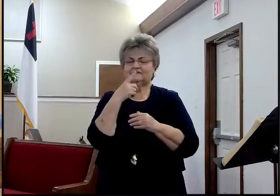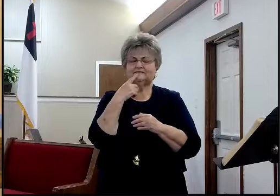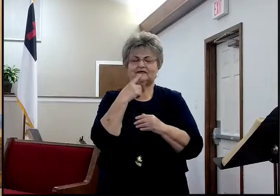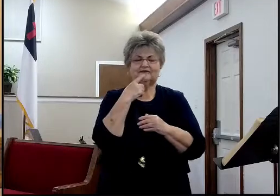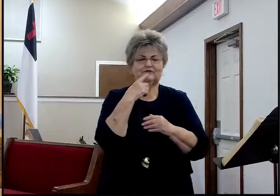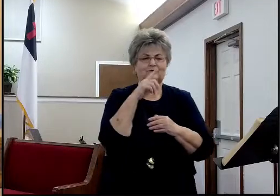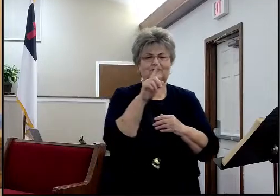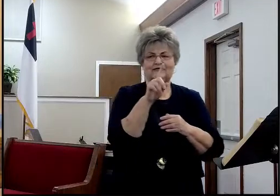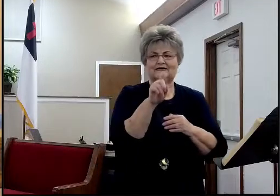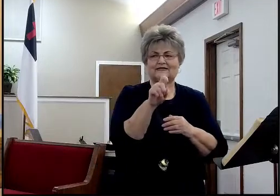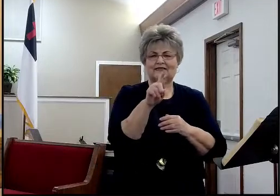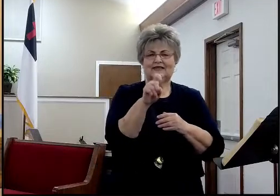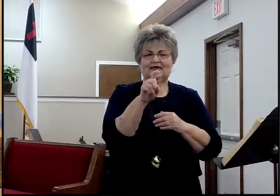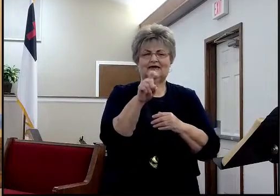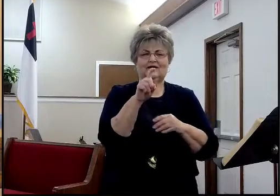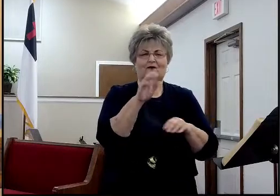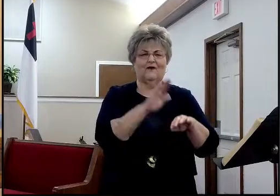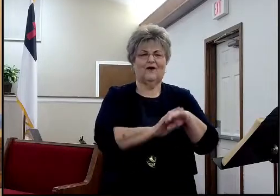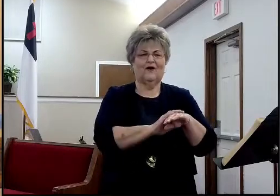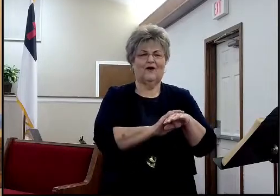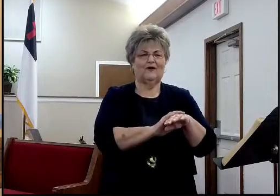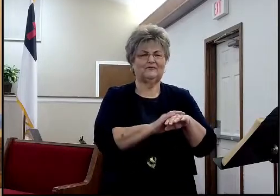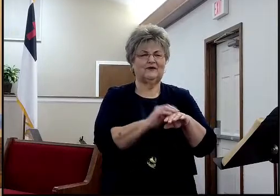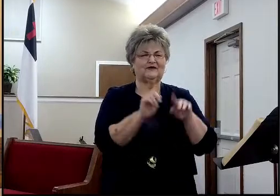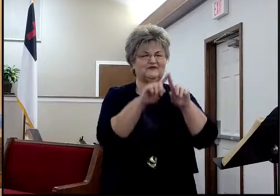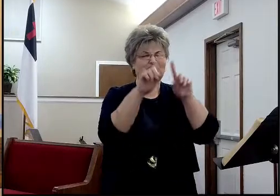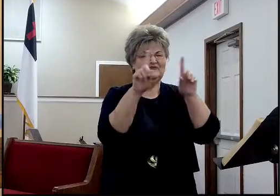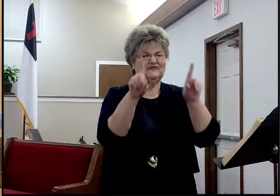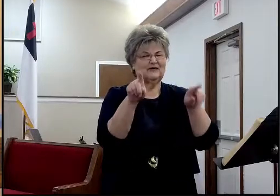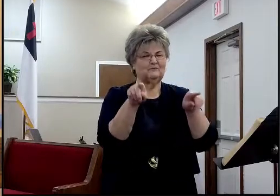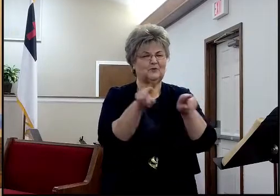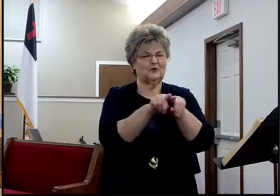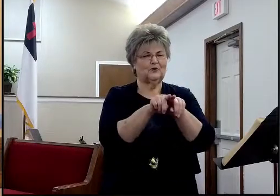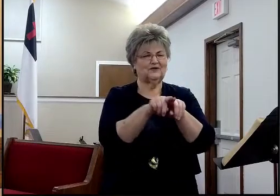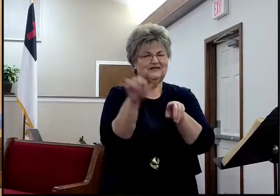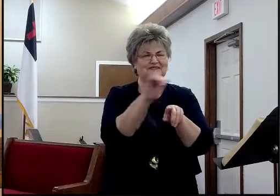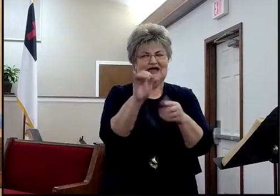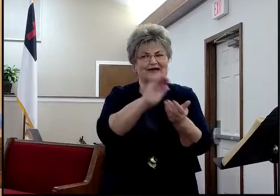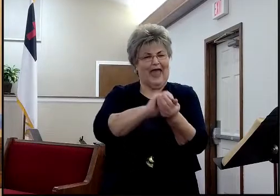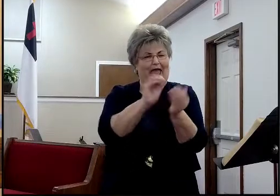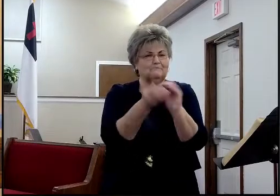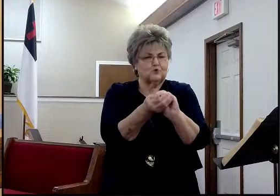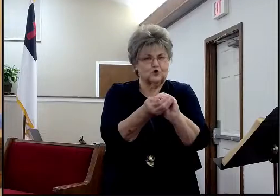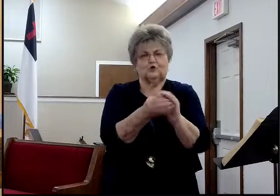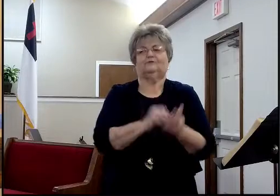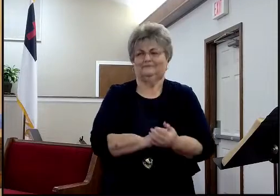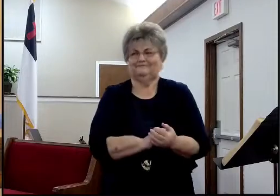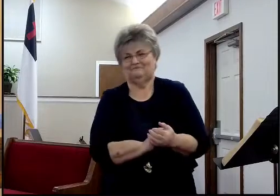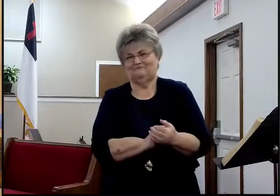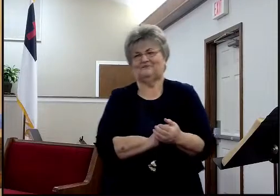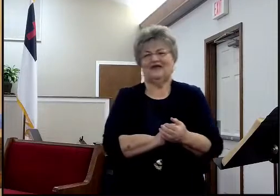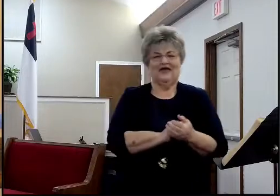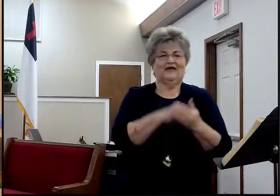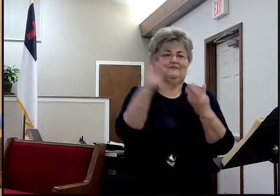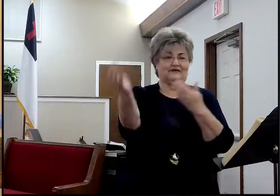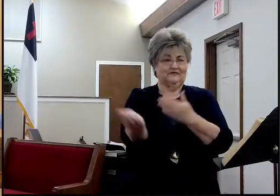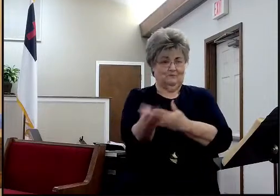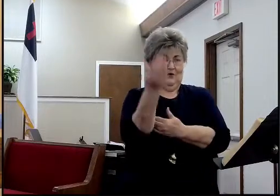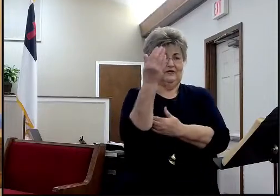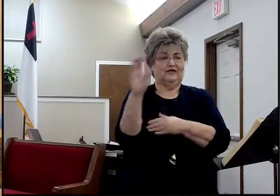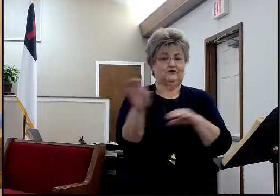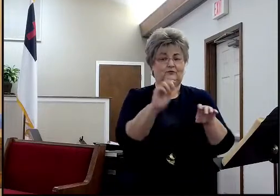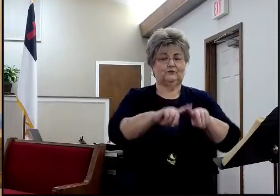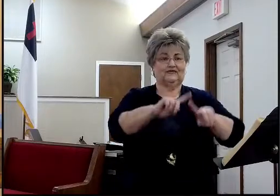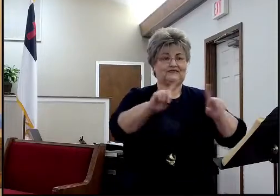And you'll find it. So if you need to find that, let me know. And we'll help you out with it. I also wanted to do something this morning that I didn't do last year.